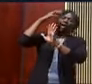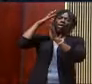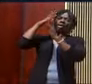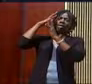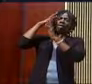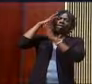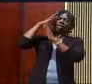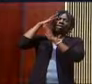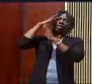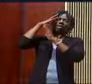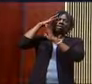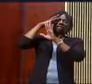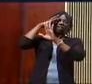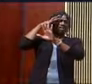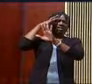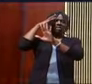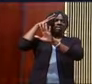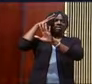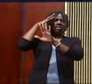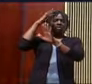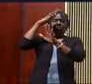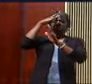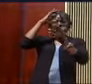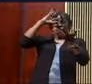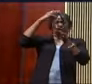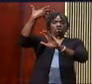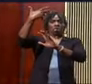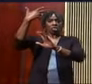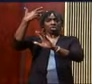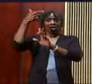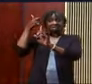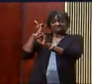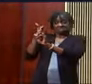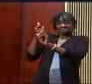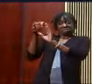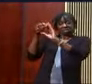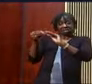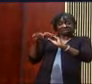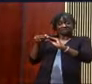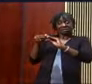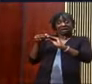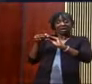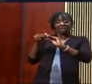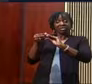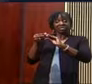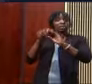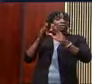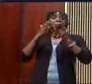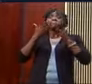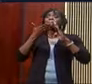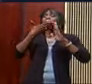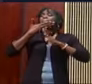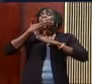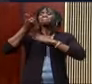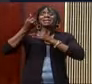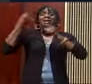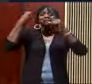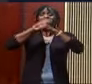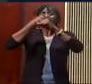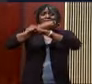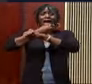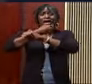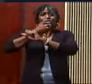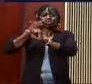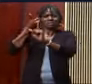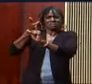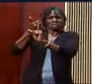did not see coming. Ali says even great fighters when they get hit hard enough will